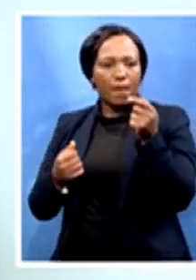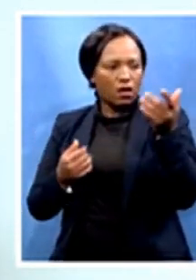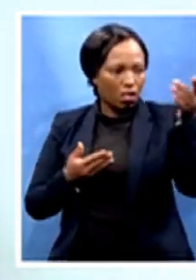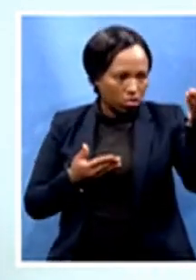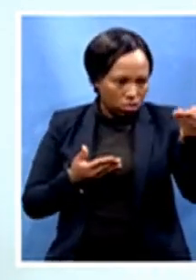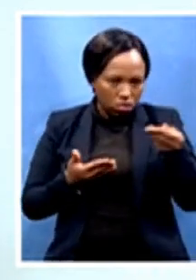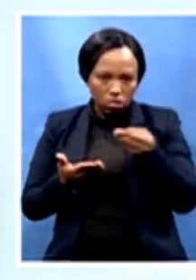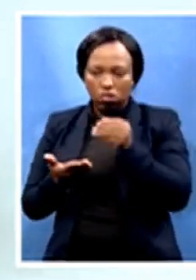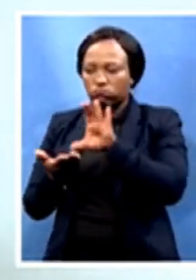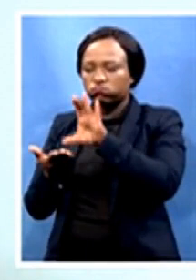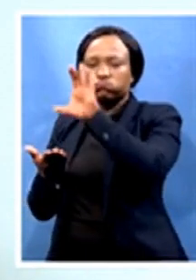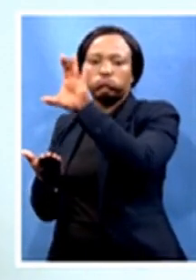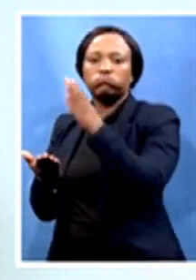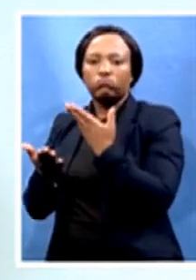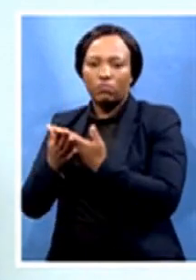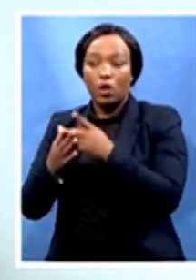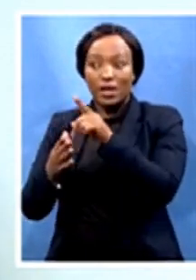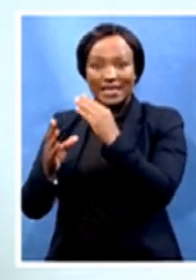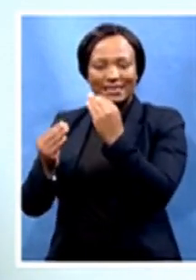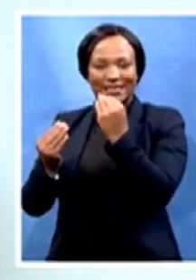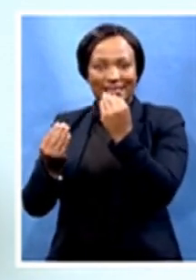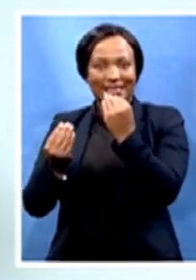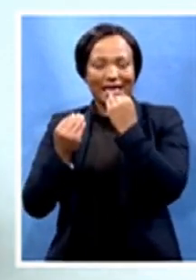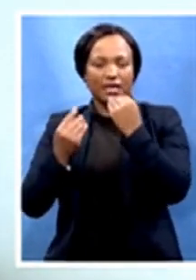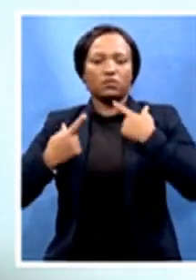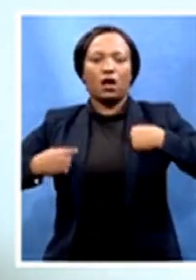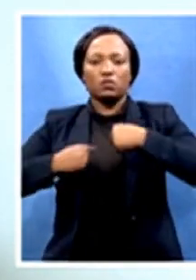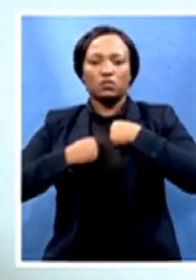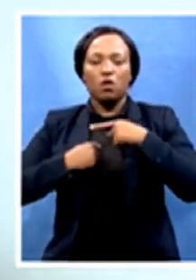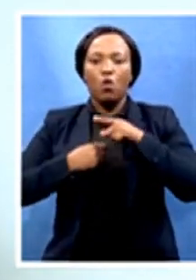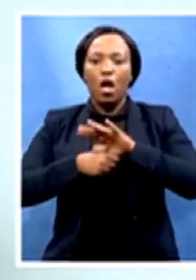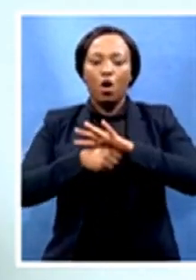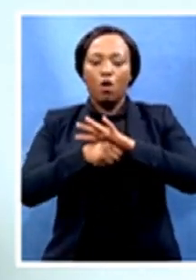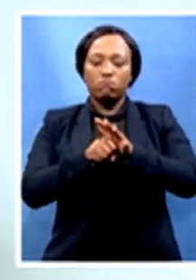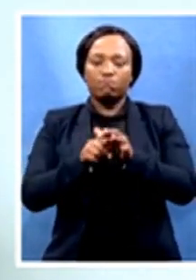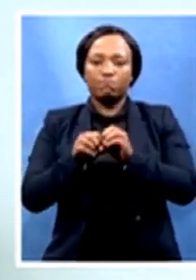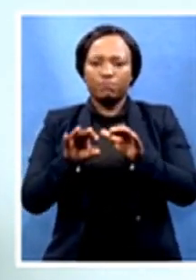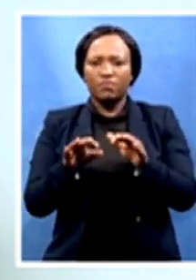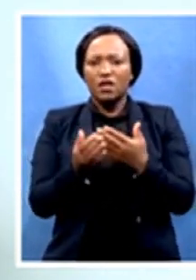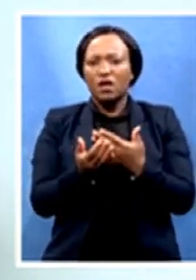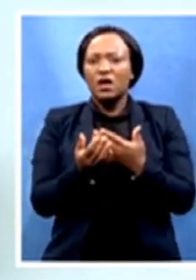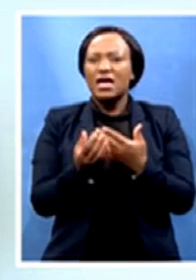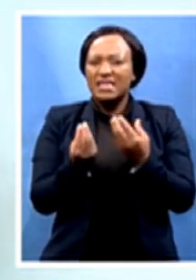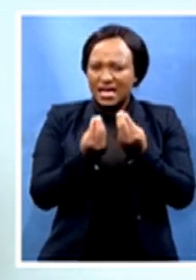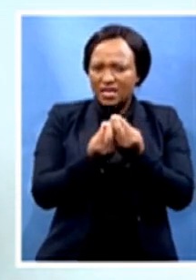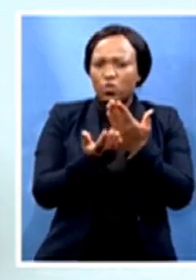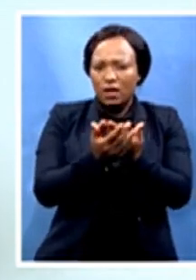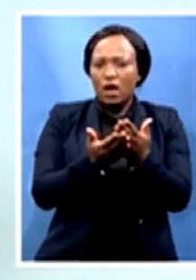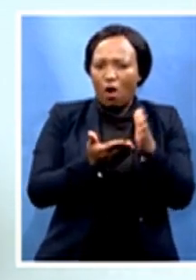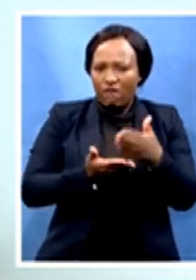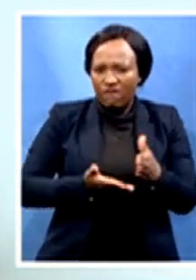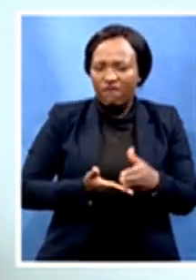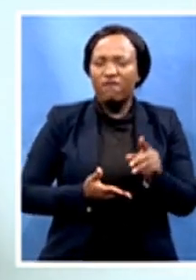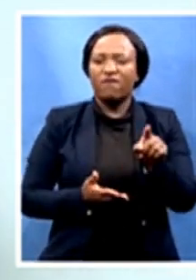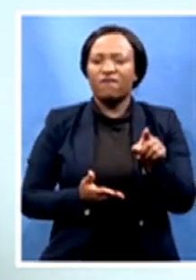going forward, some of the things from COVID, could learn that there are things that we could do away with, or not really put